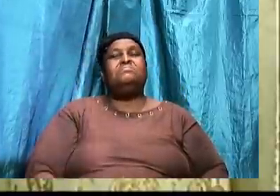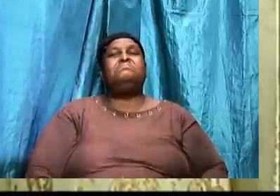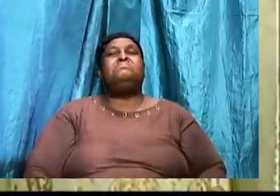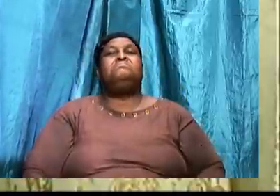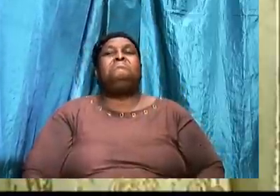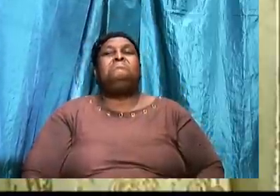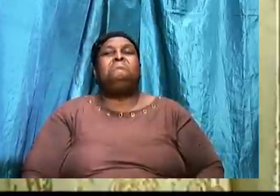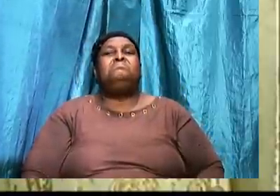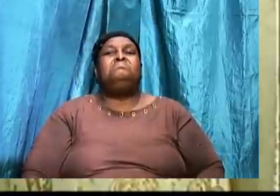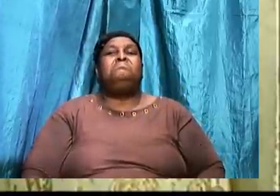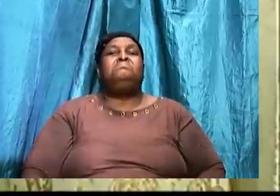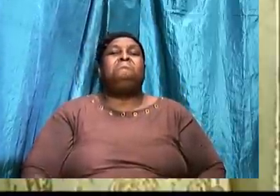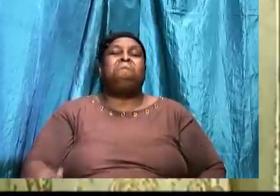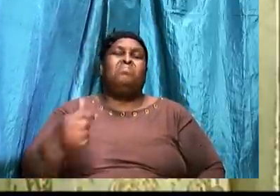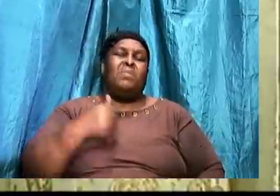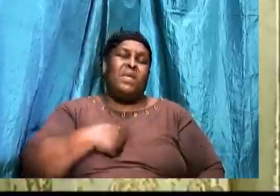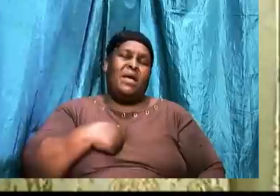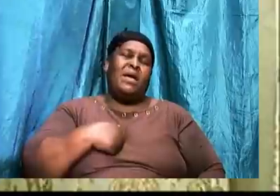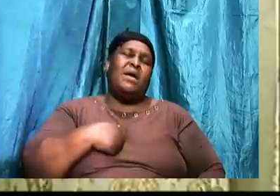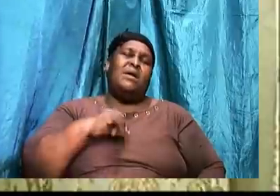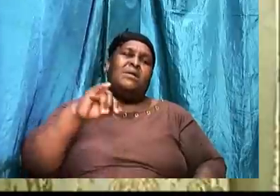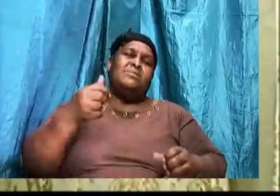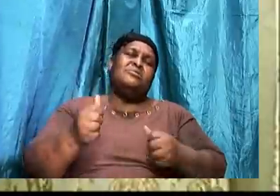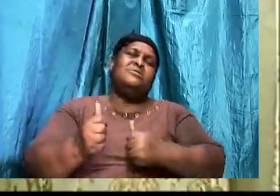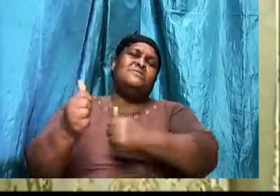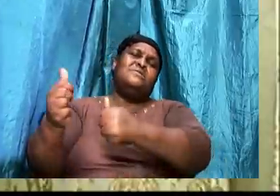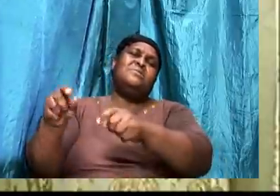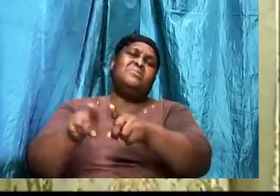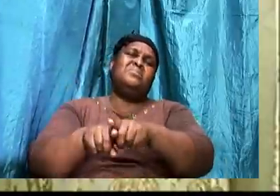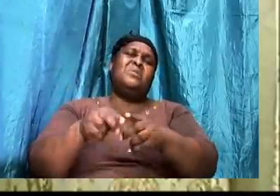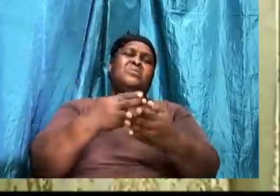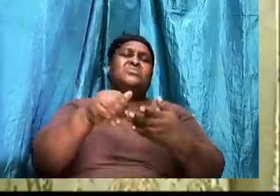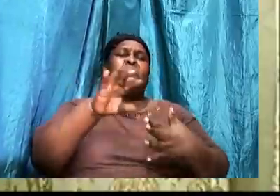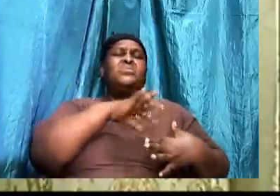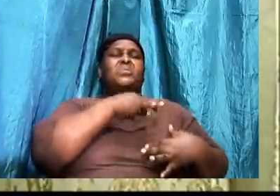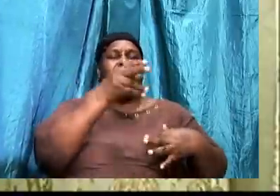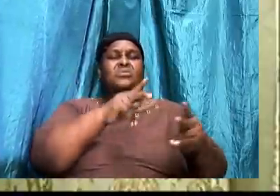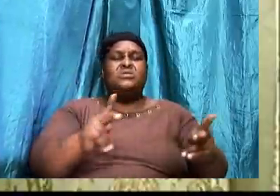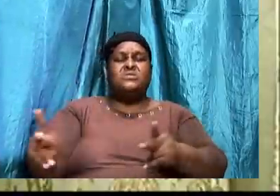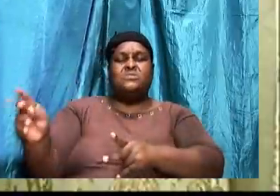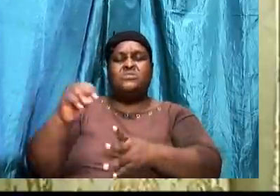I am just following. As the Holy Ghost. Impress upon me.